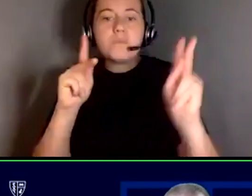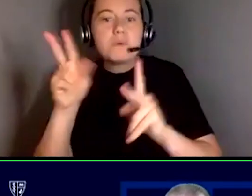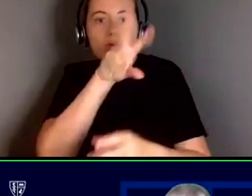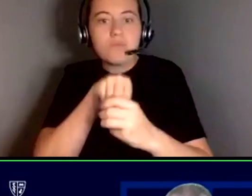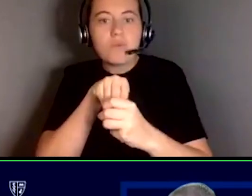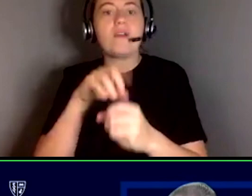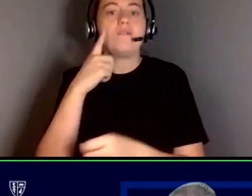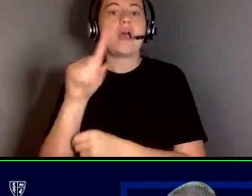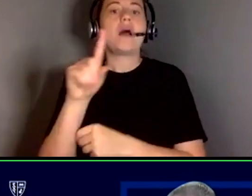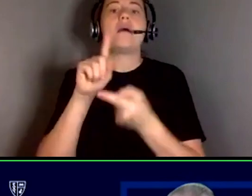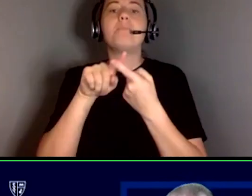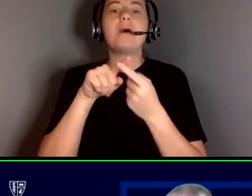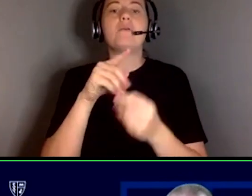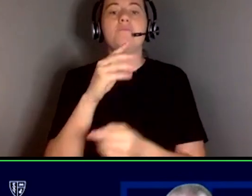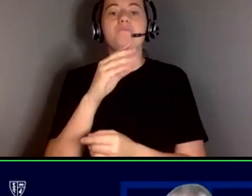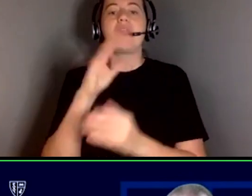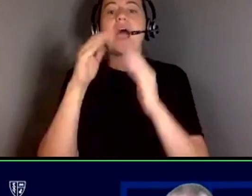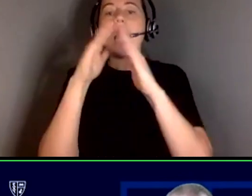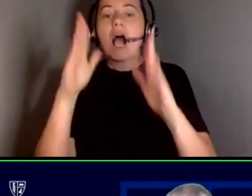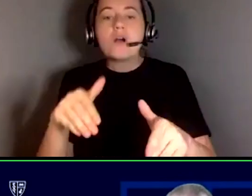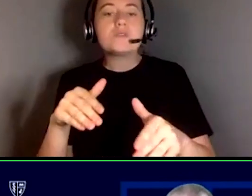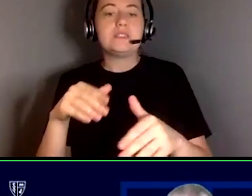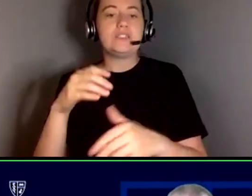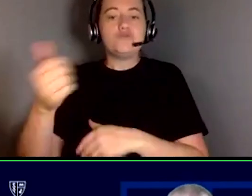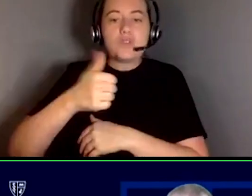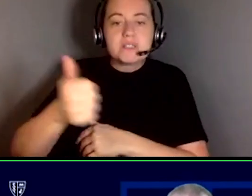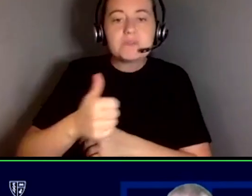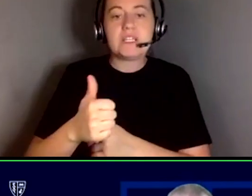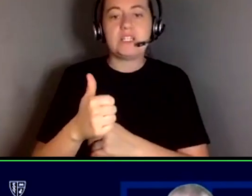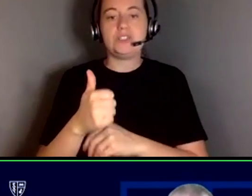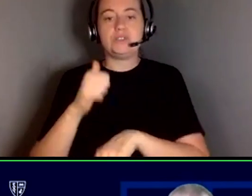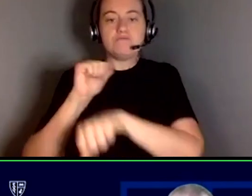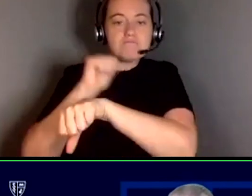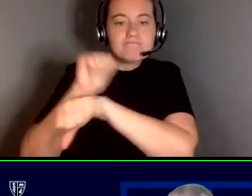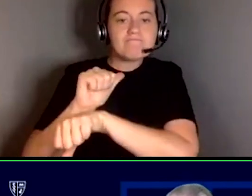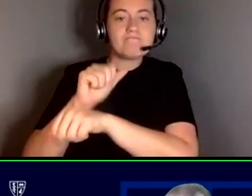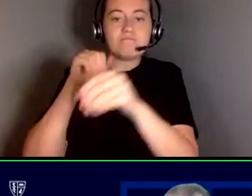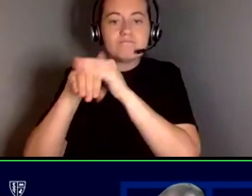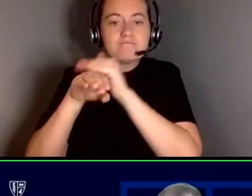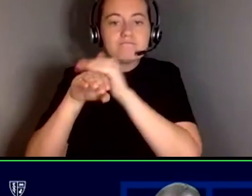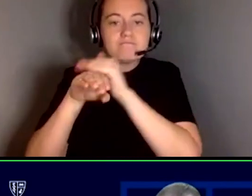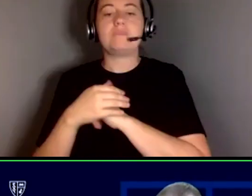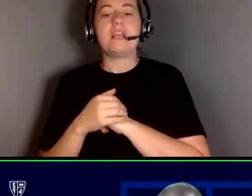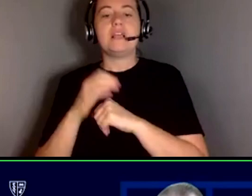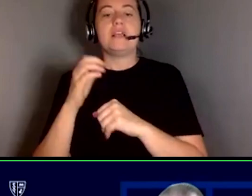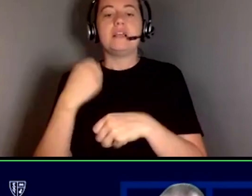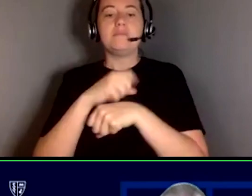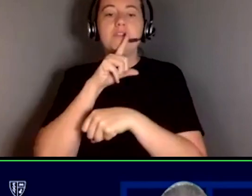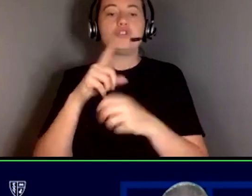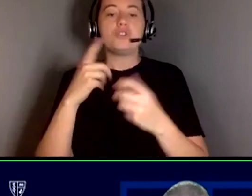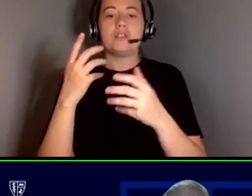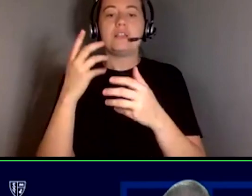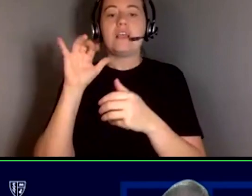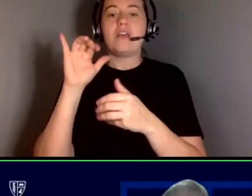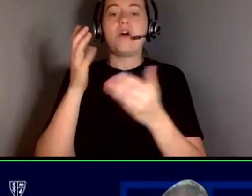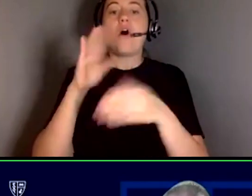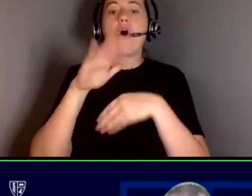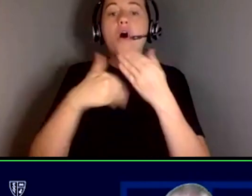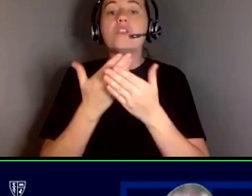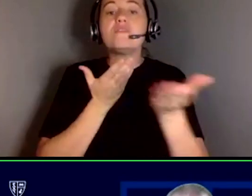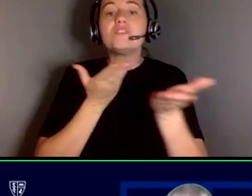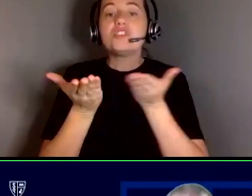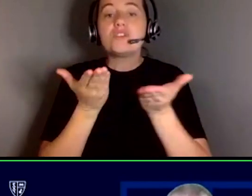accessibility, and transportation, while actively working with state agencies to promote integrated service delivery in all of New York State.